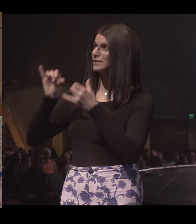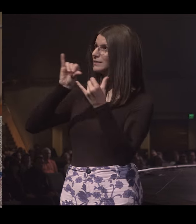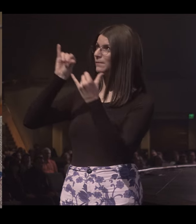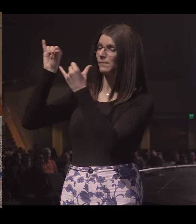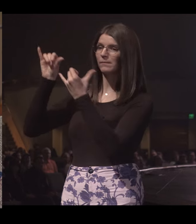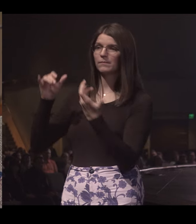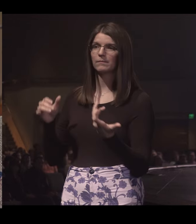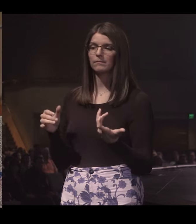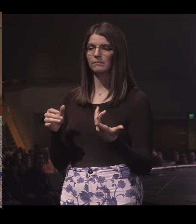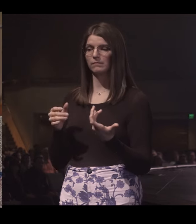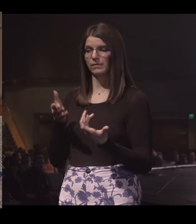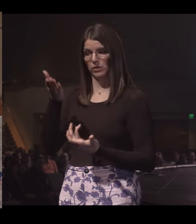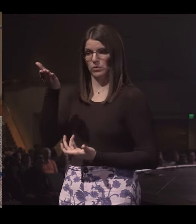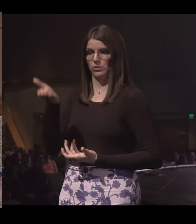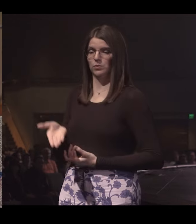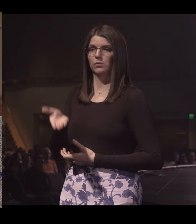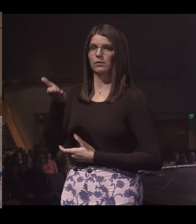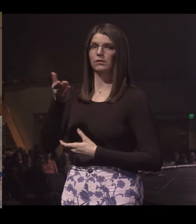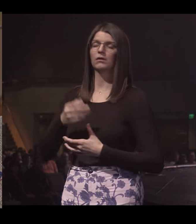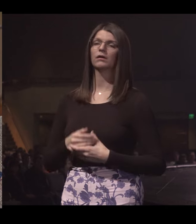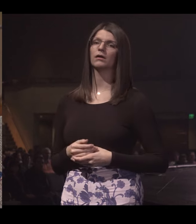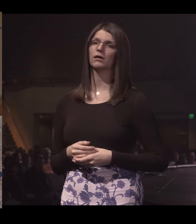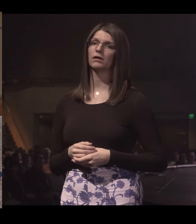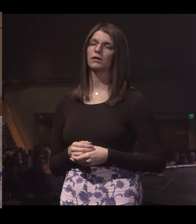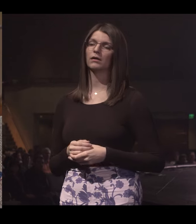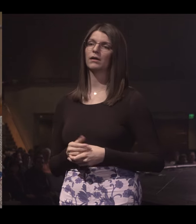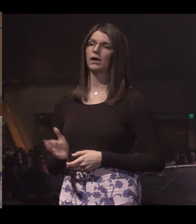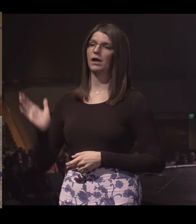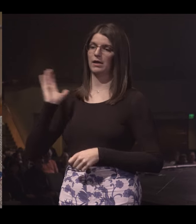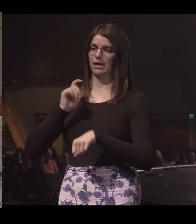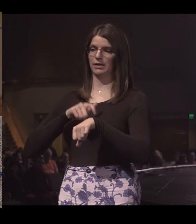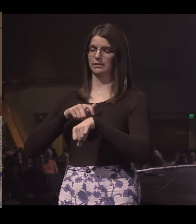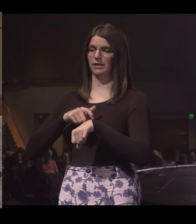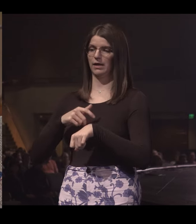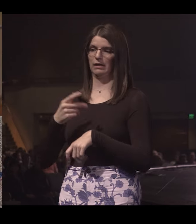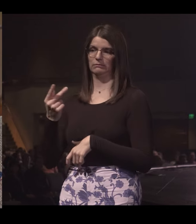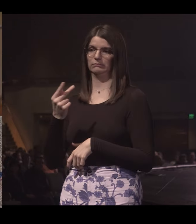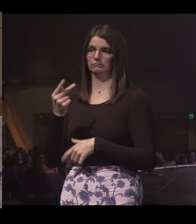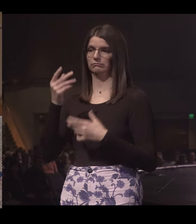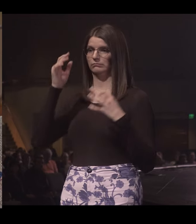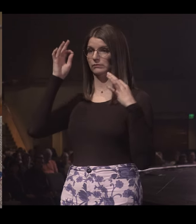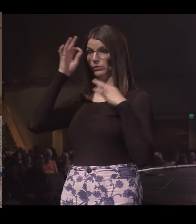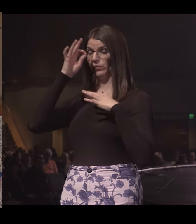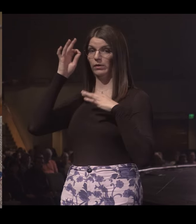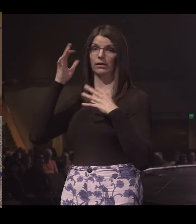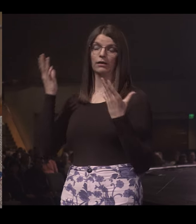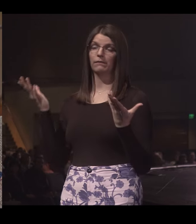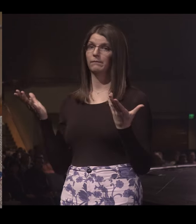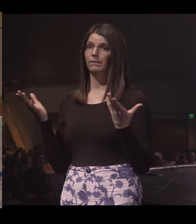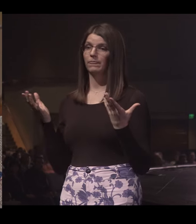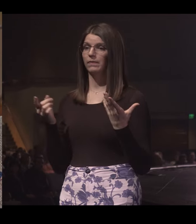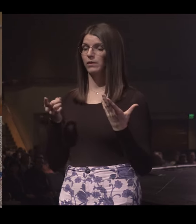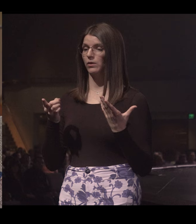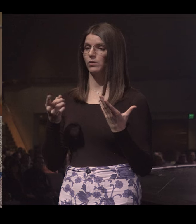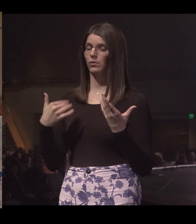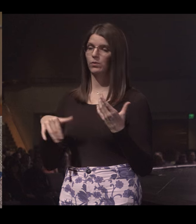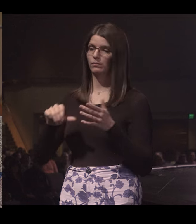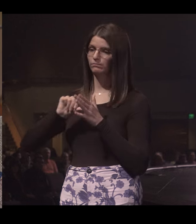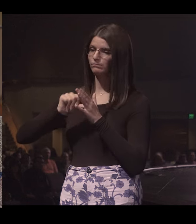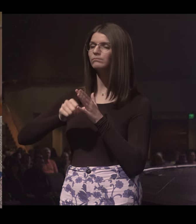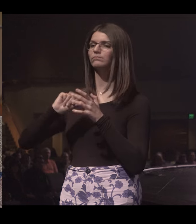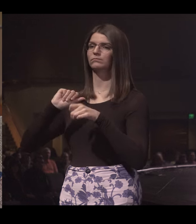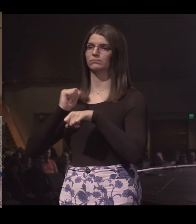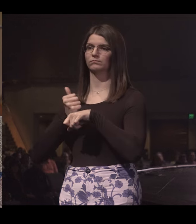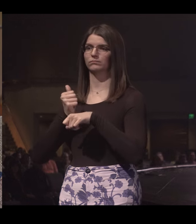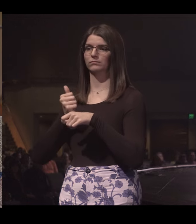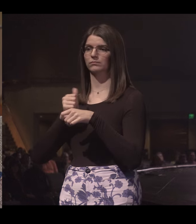and I found that in you. And at the time, you and I didn't know, but you were a catalyst.